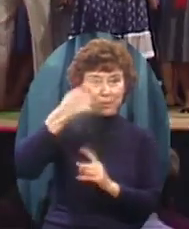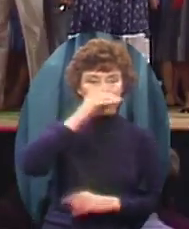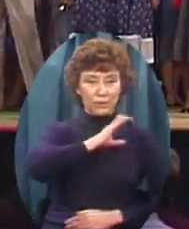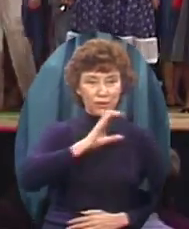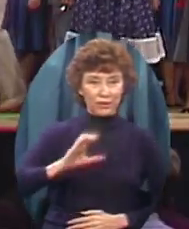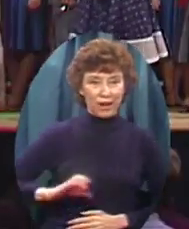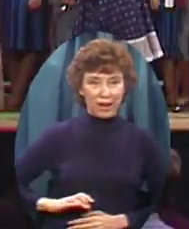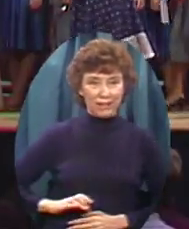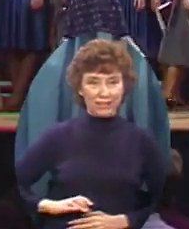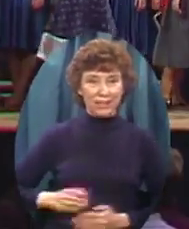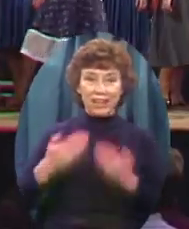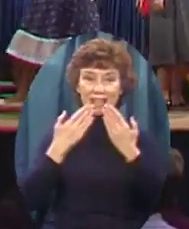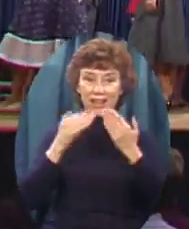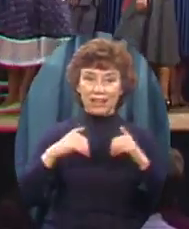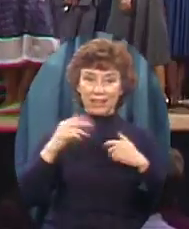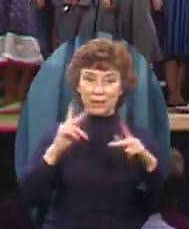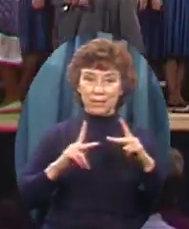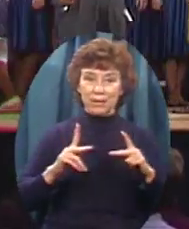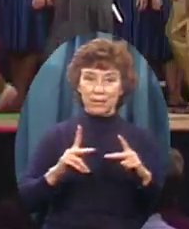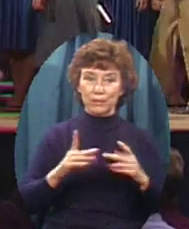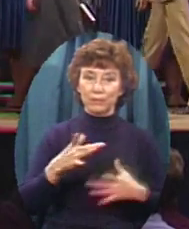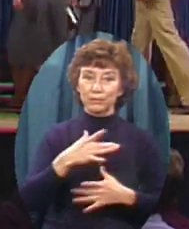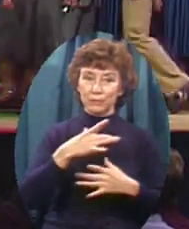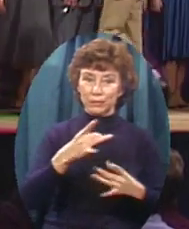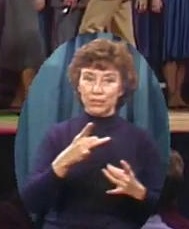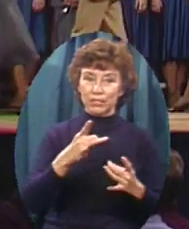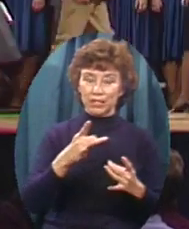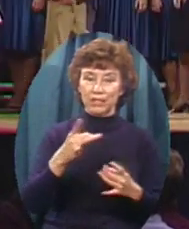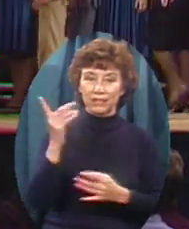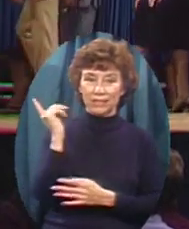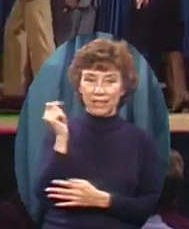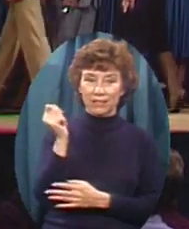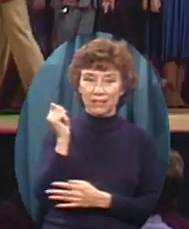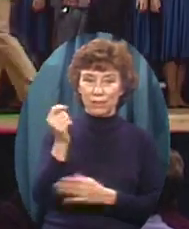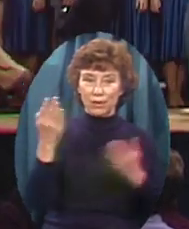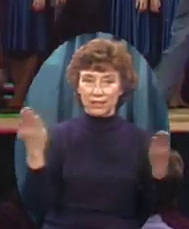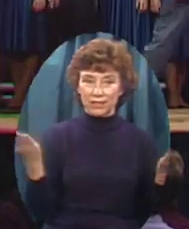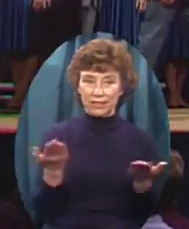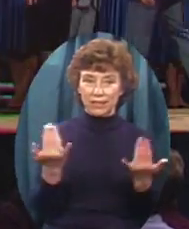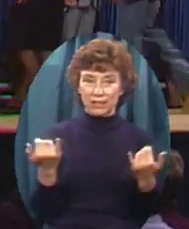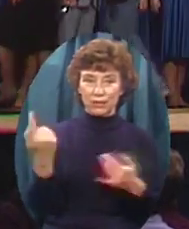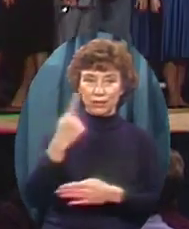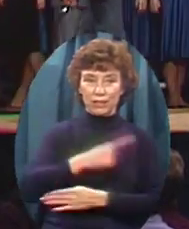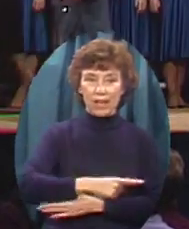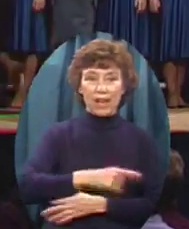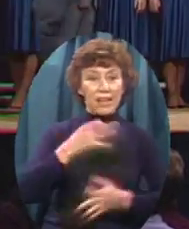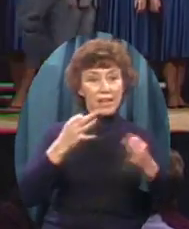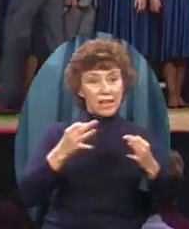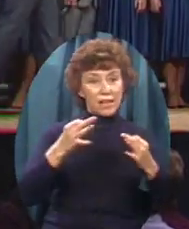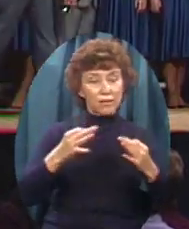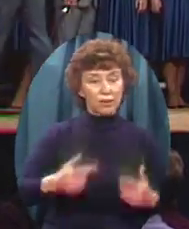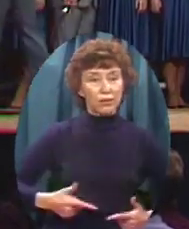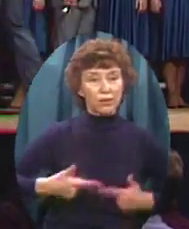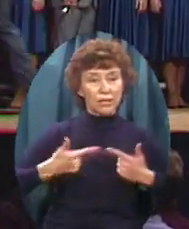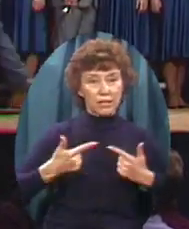so very much Your testimony Is here Today If you happen to live In Hawaii